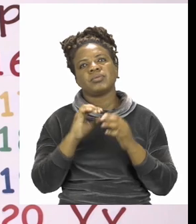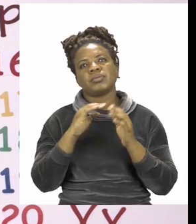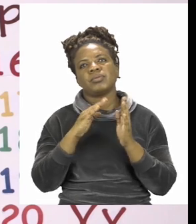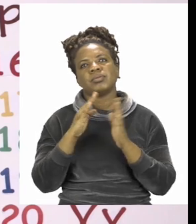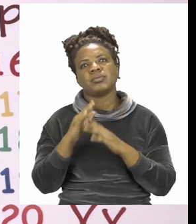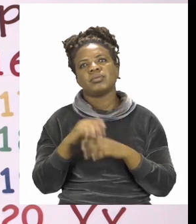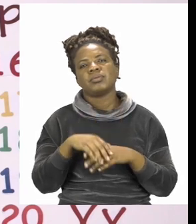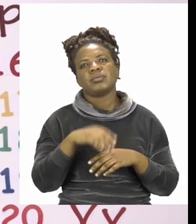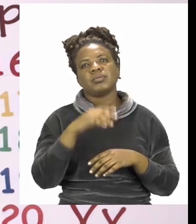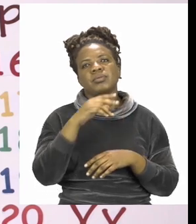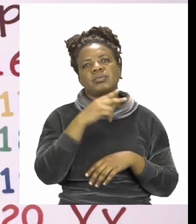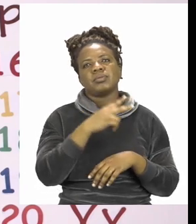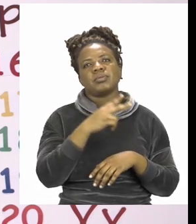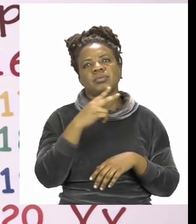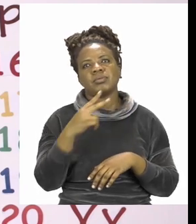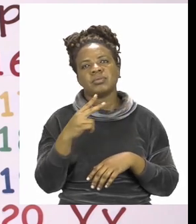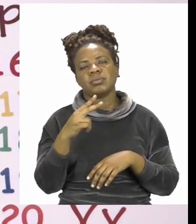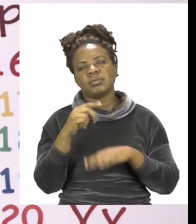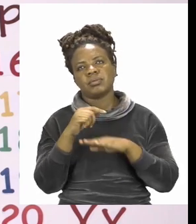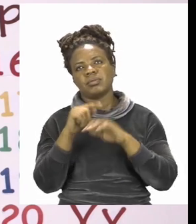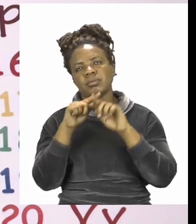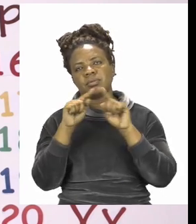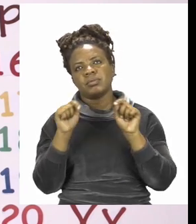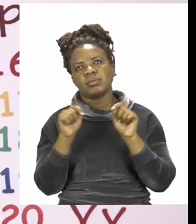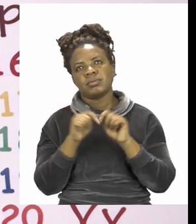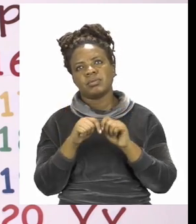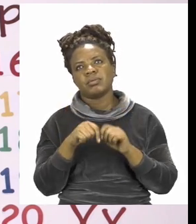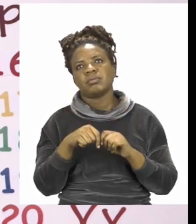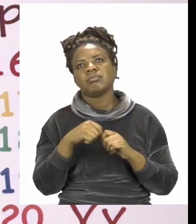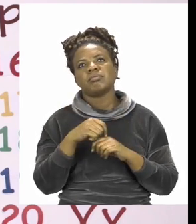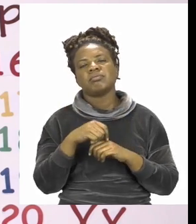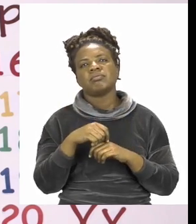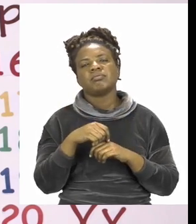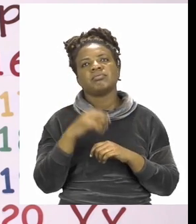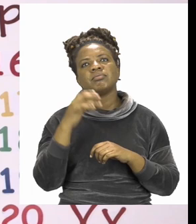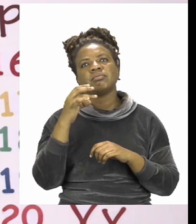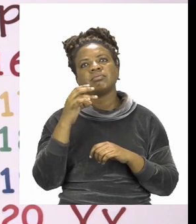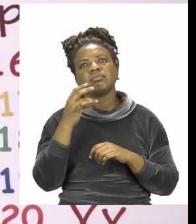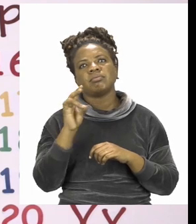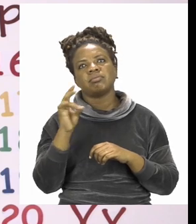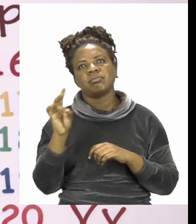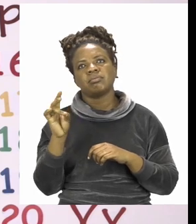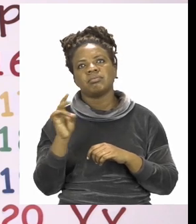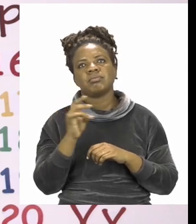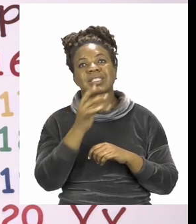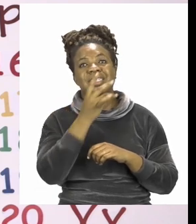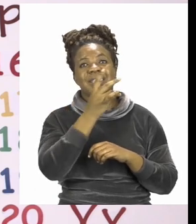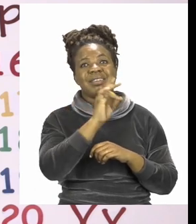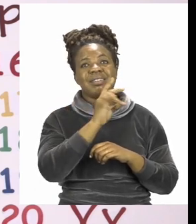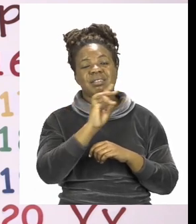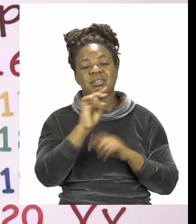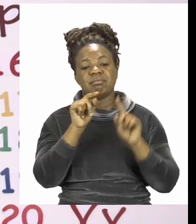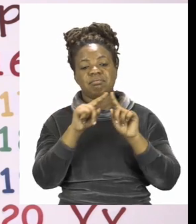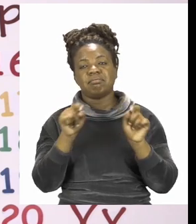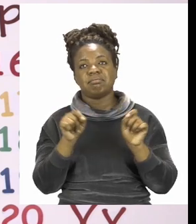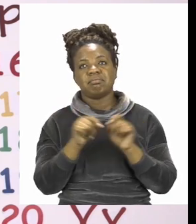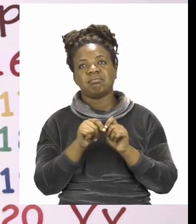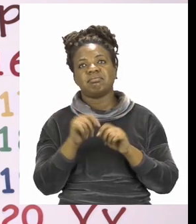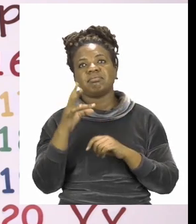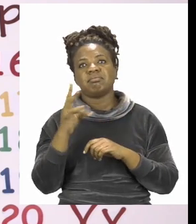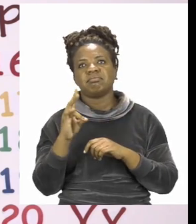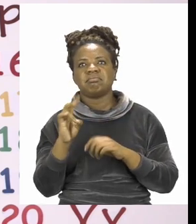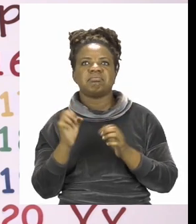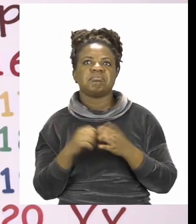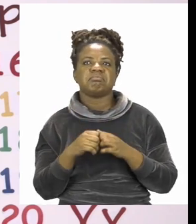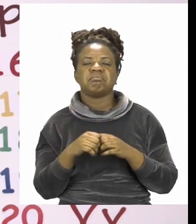is dashed and 77. Oh no! Can you see what I see? It